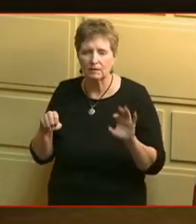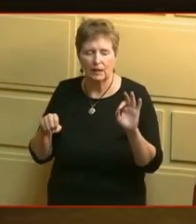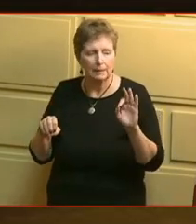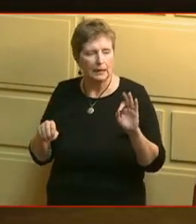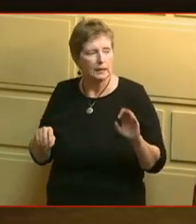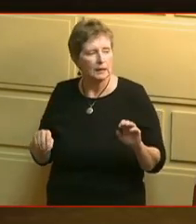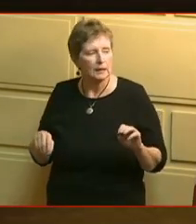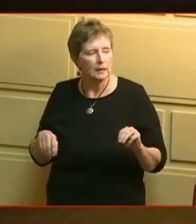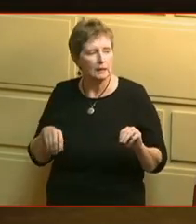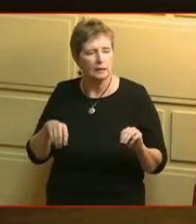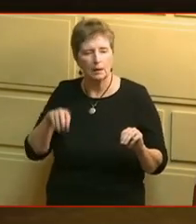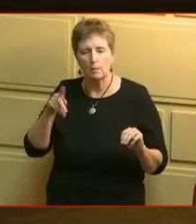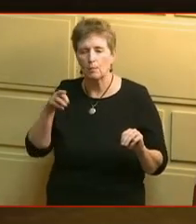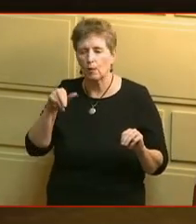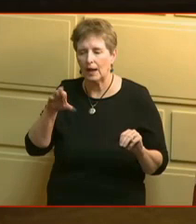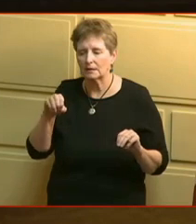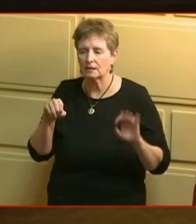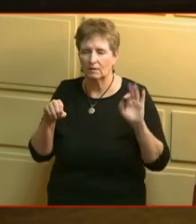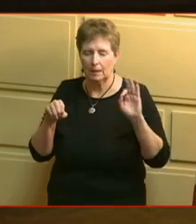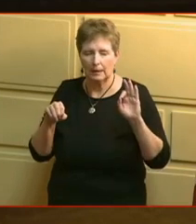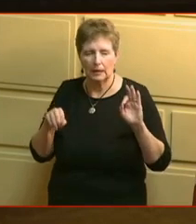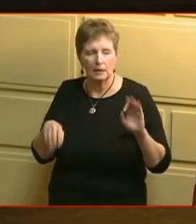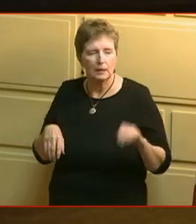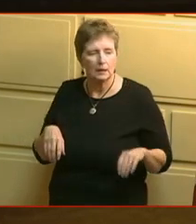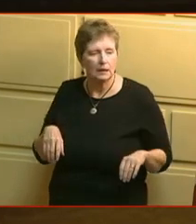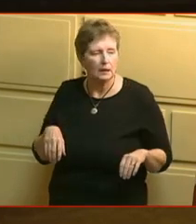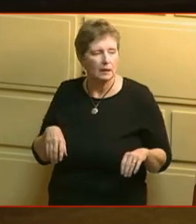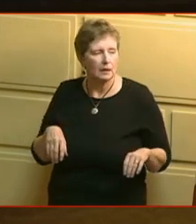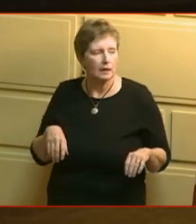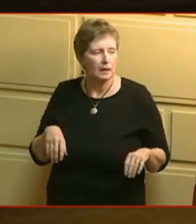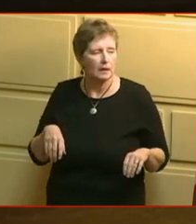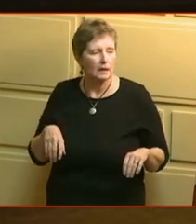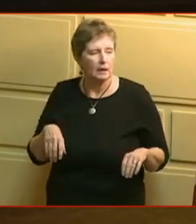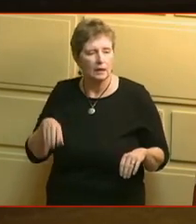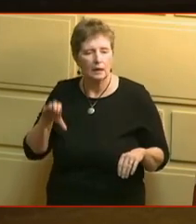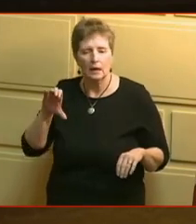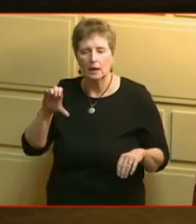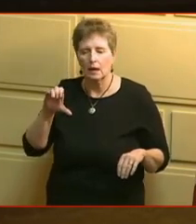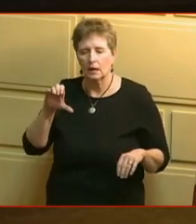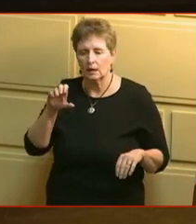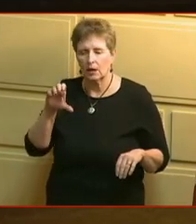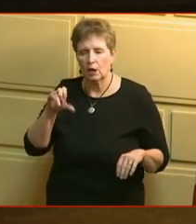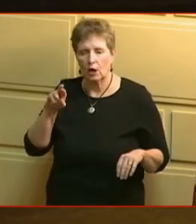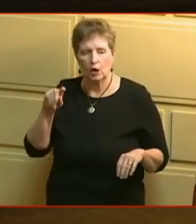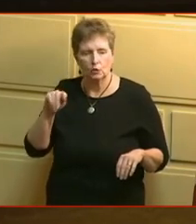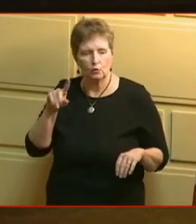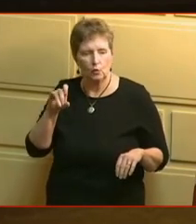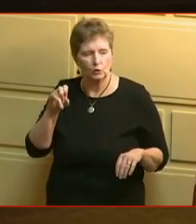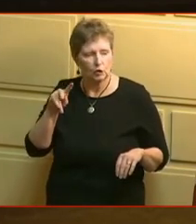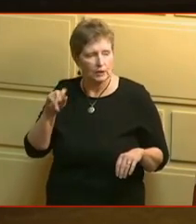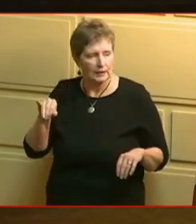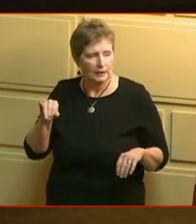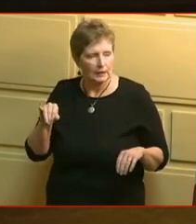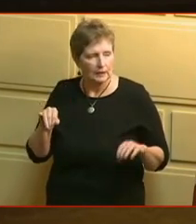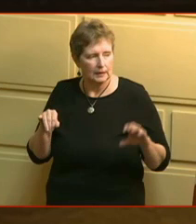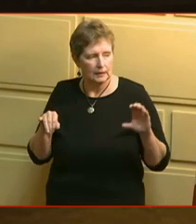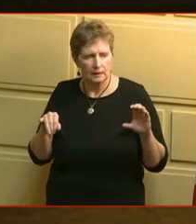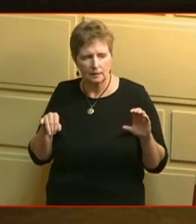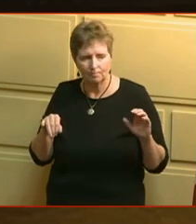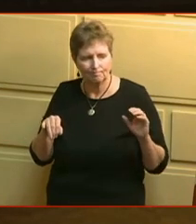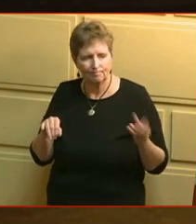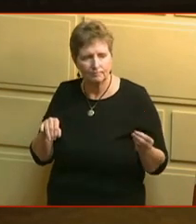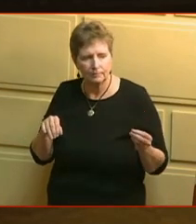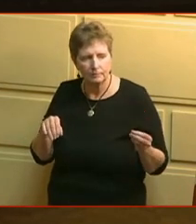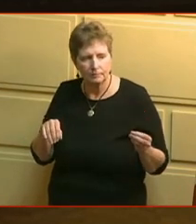representative Price representative Quattrochi representative Wranglin Vassell